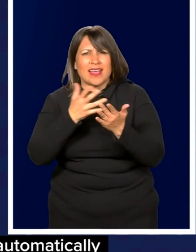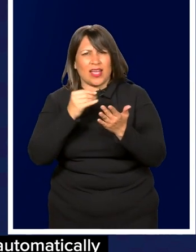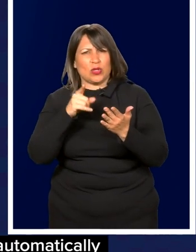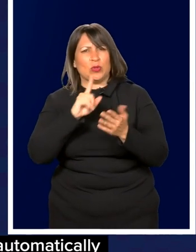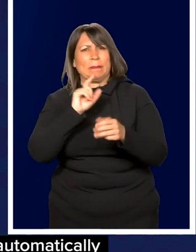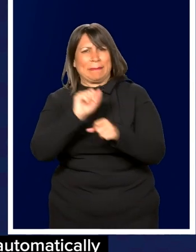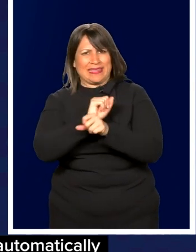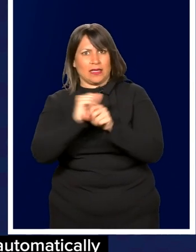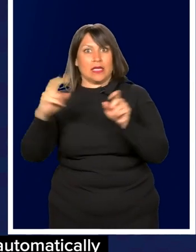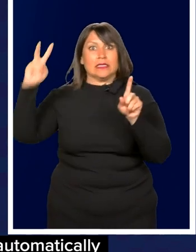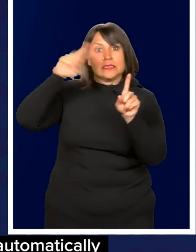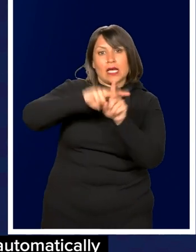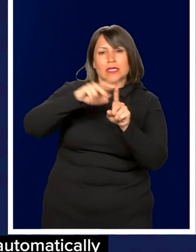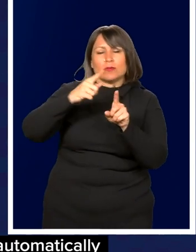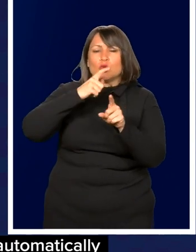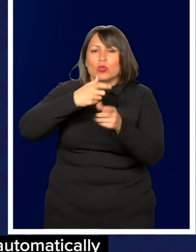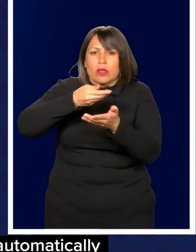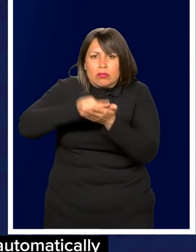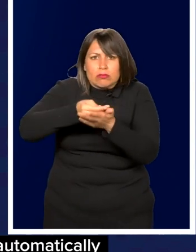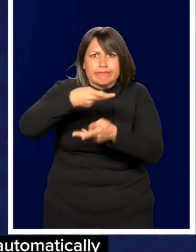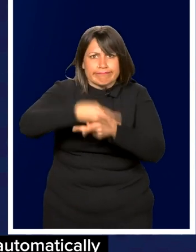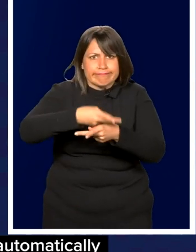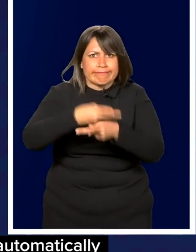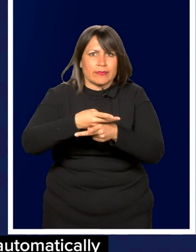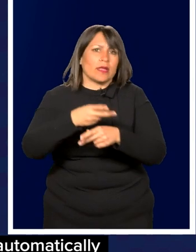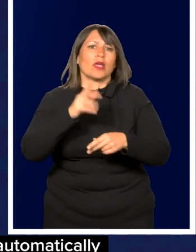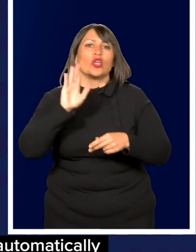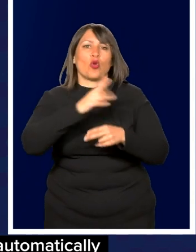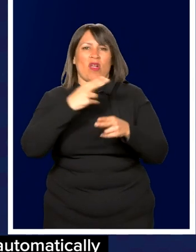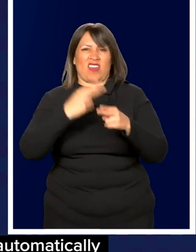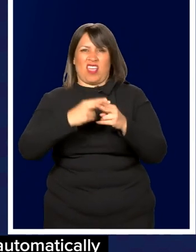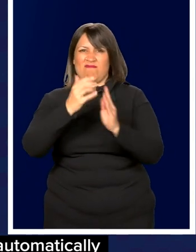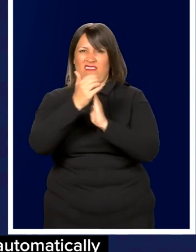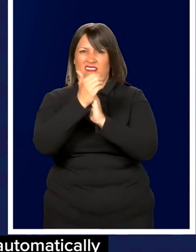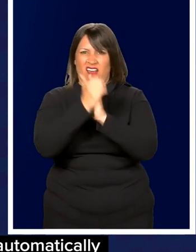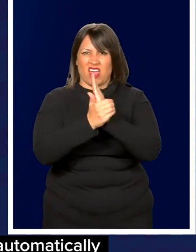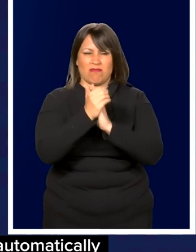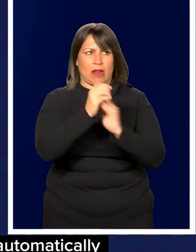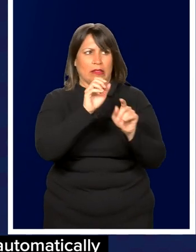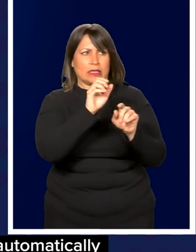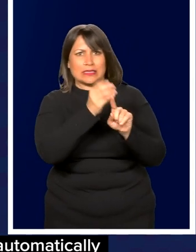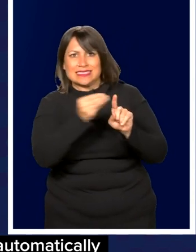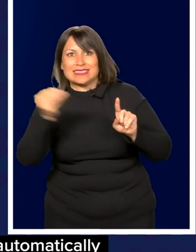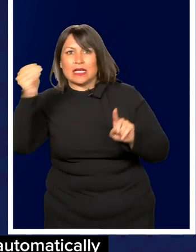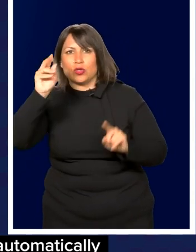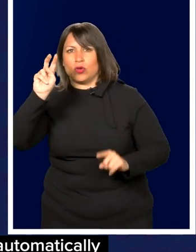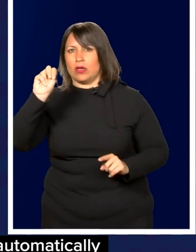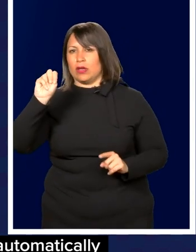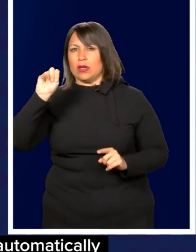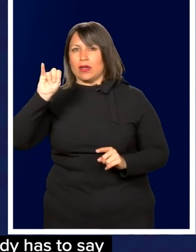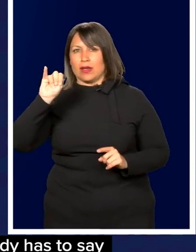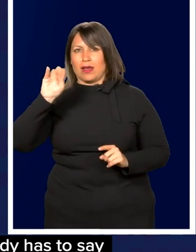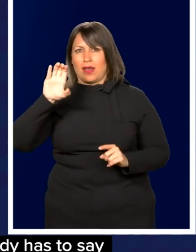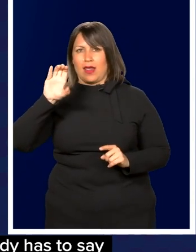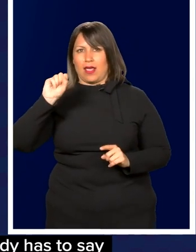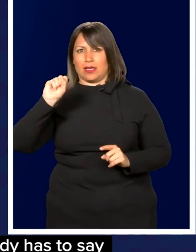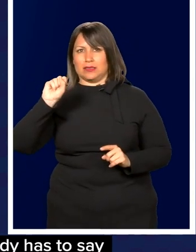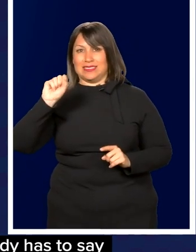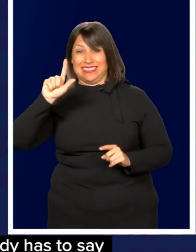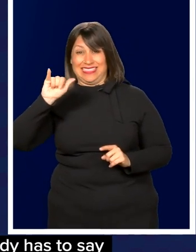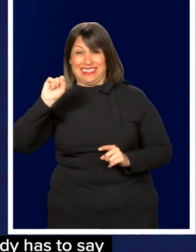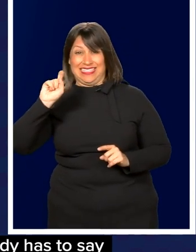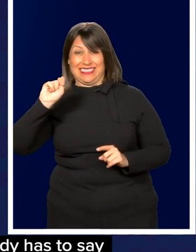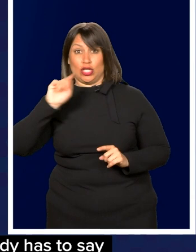you actually are assigned a fiduciary, your name is automatically turned into the next list and you